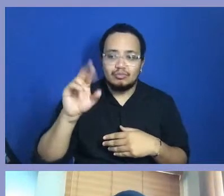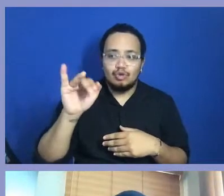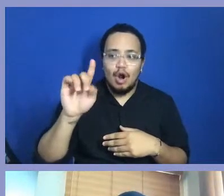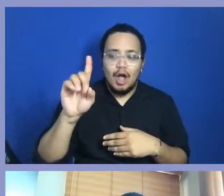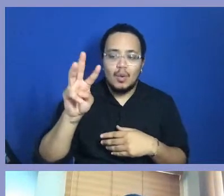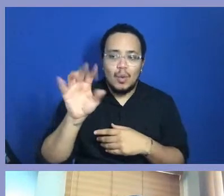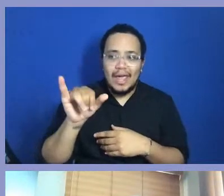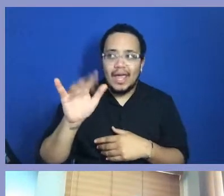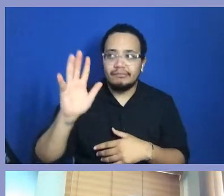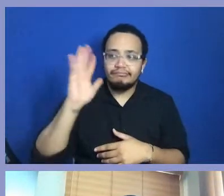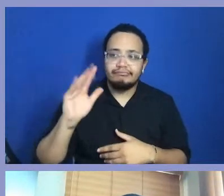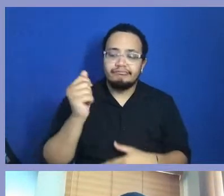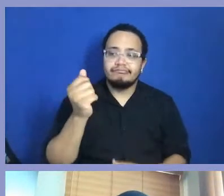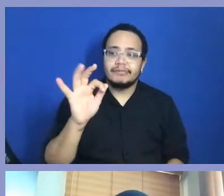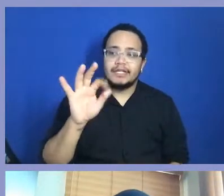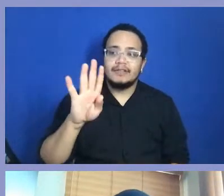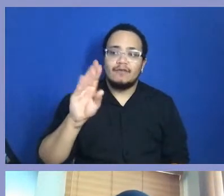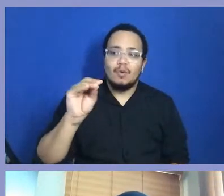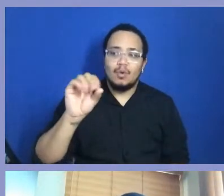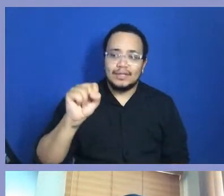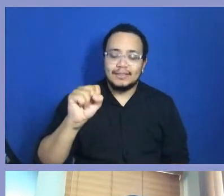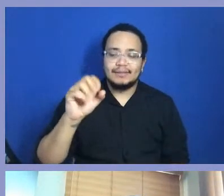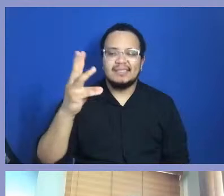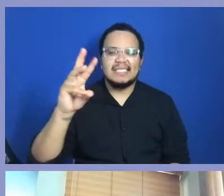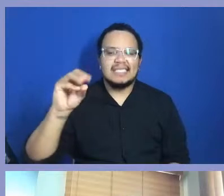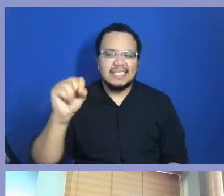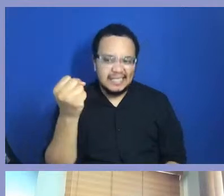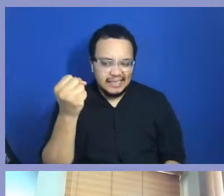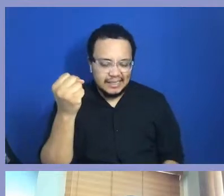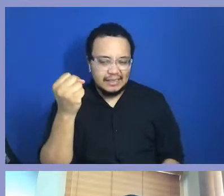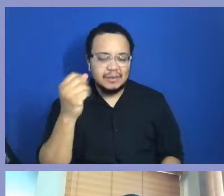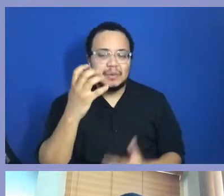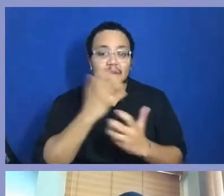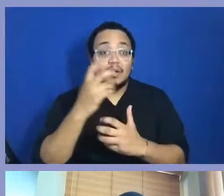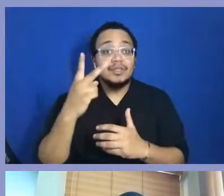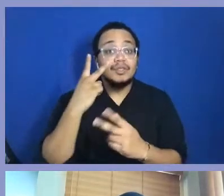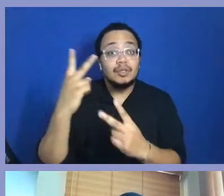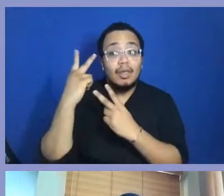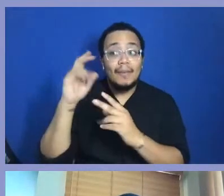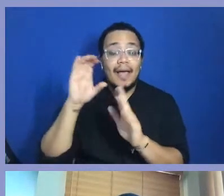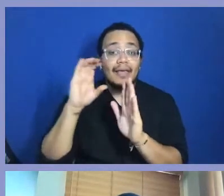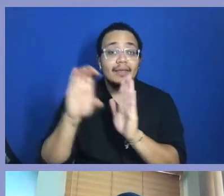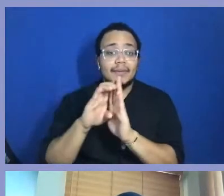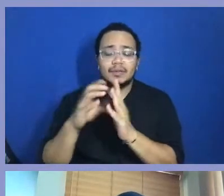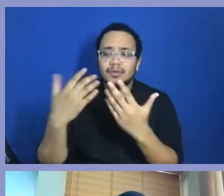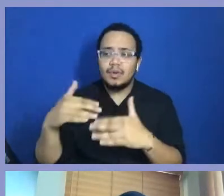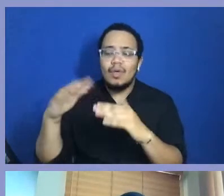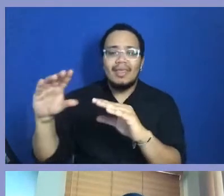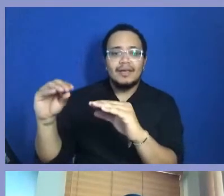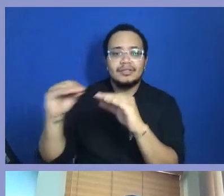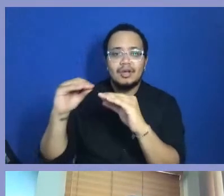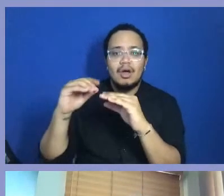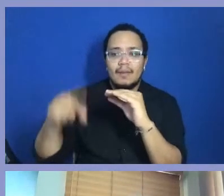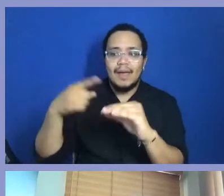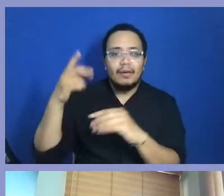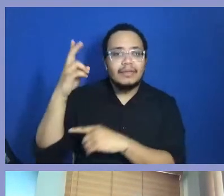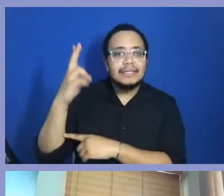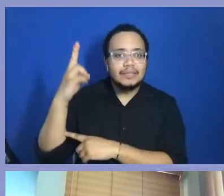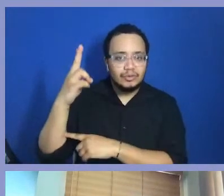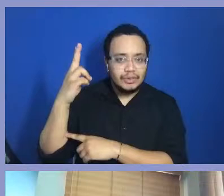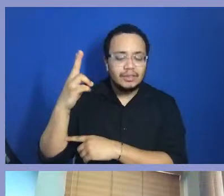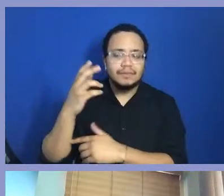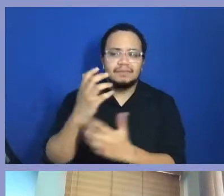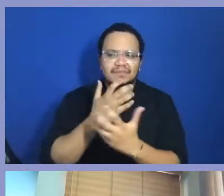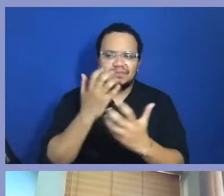1960s, you know, we're seeing these images. We're we were educated, we're educated on, you know, what the history is. So I think